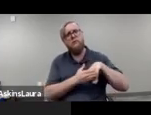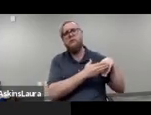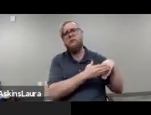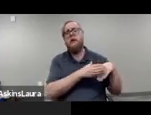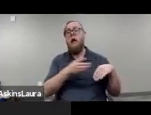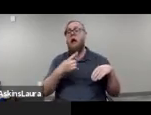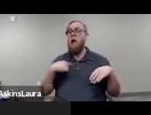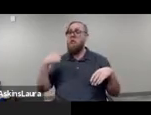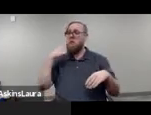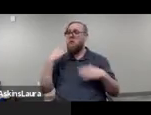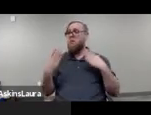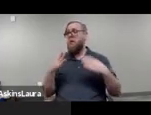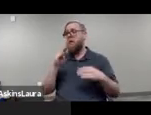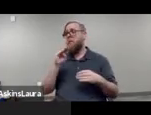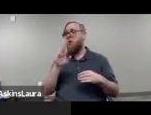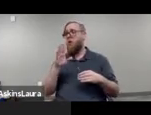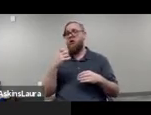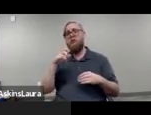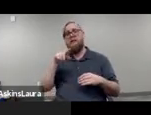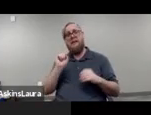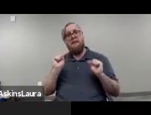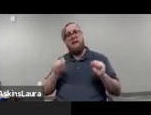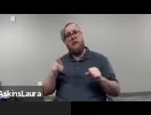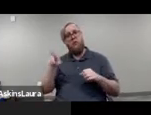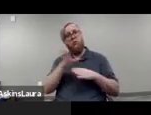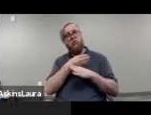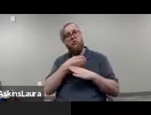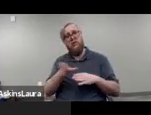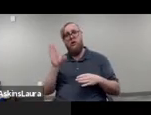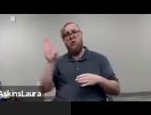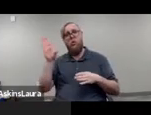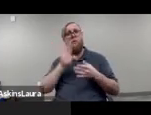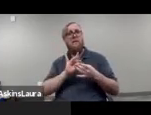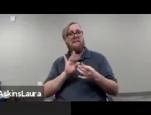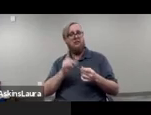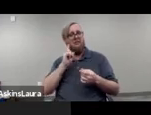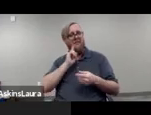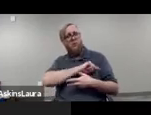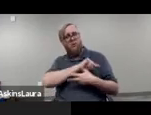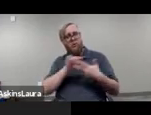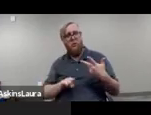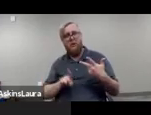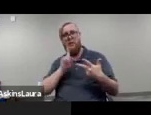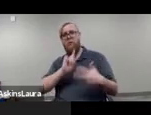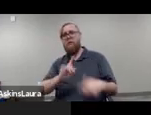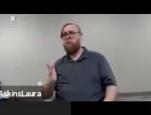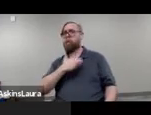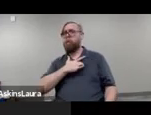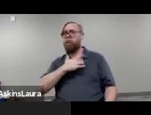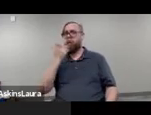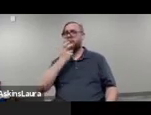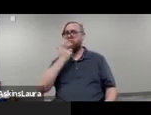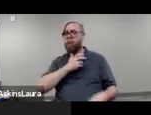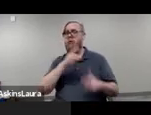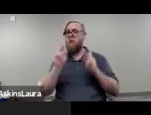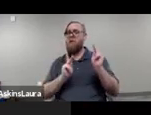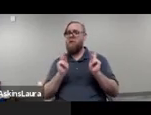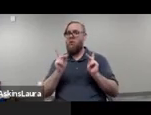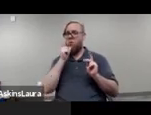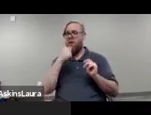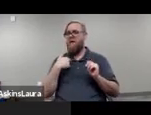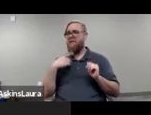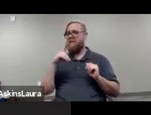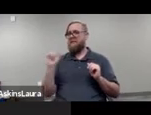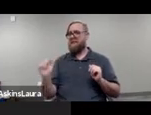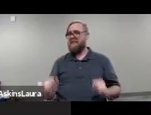maybe Margaret um if you can share again those messages I think there were three that resonated the most with people with disabilities if you can